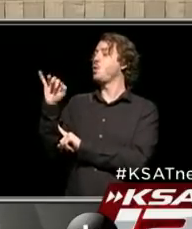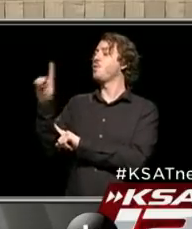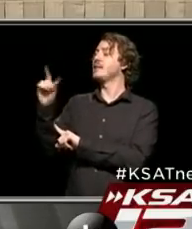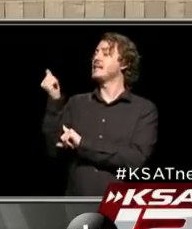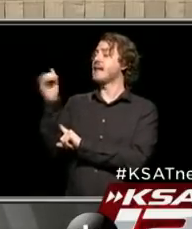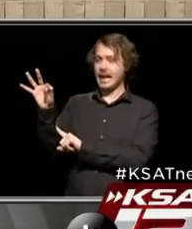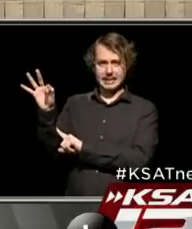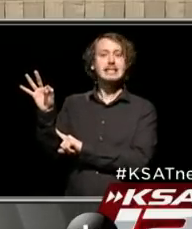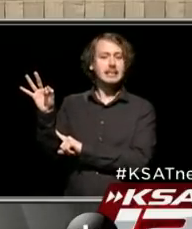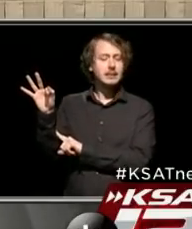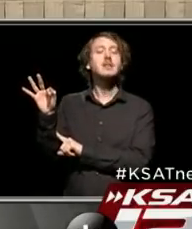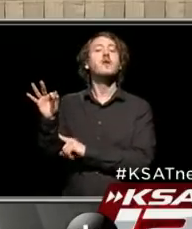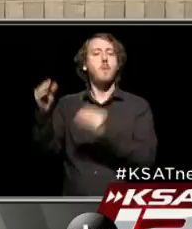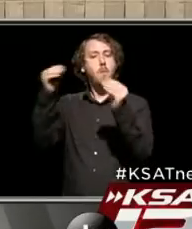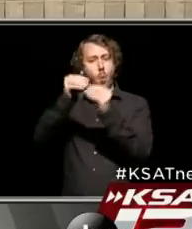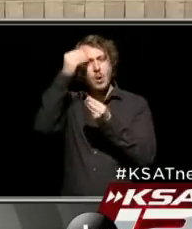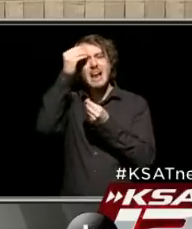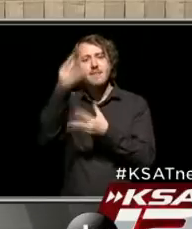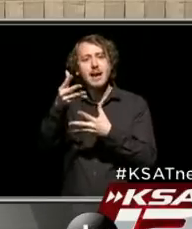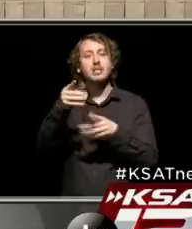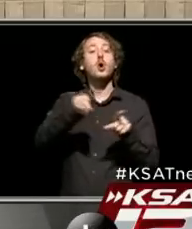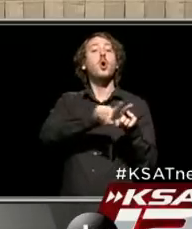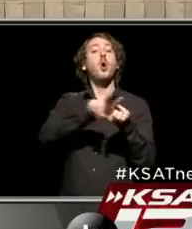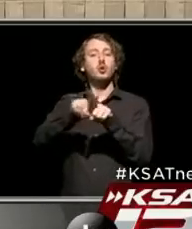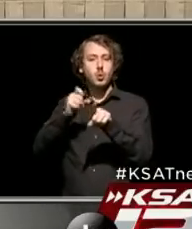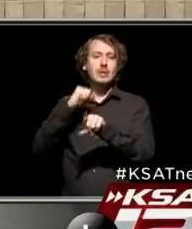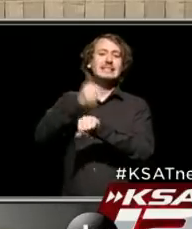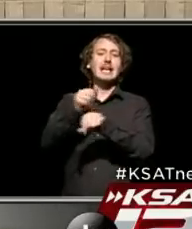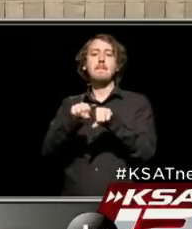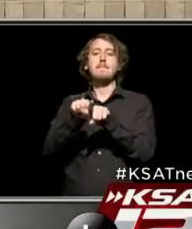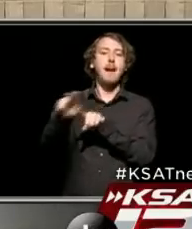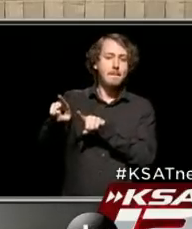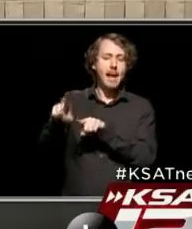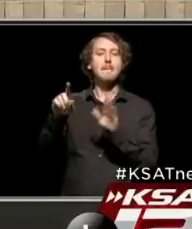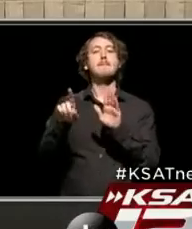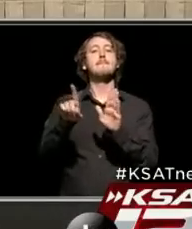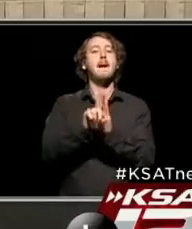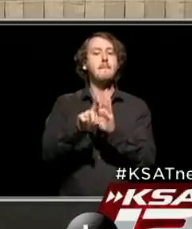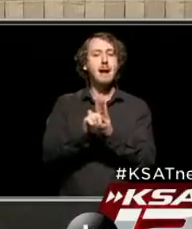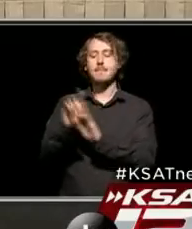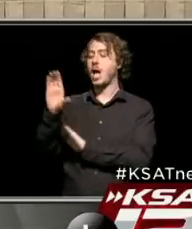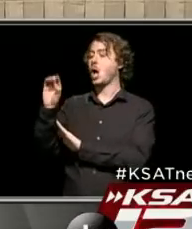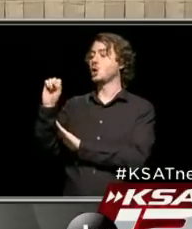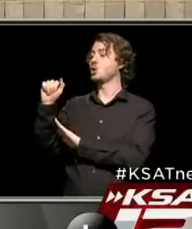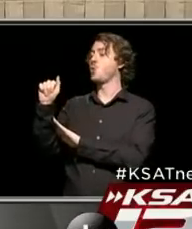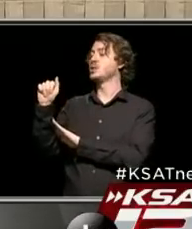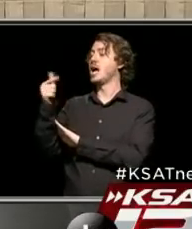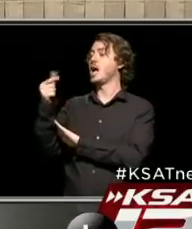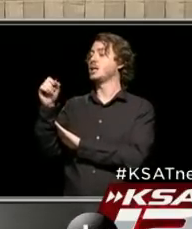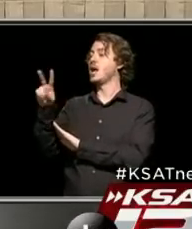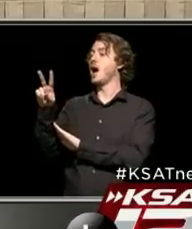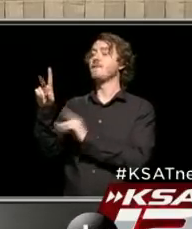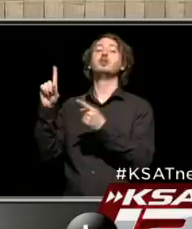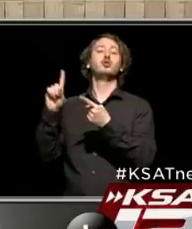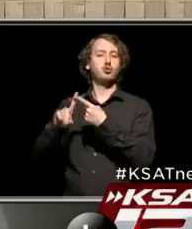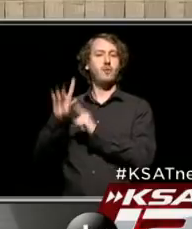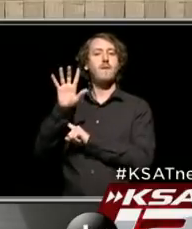-19. And you can get text alerts if you text COSAGOV to 55000.